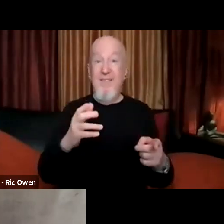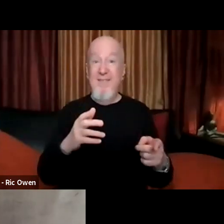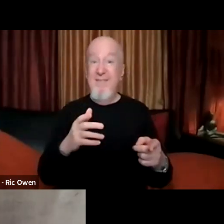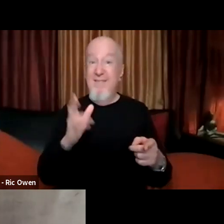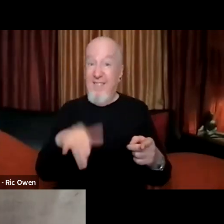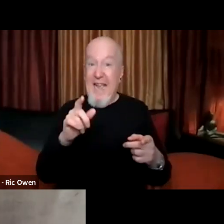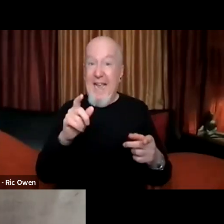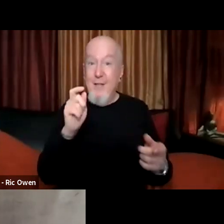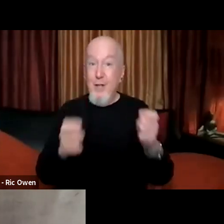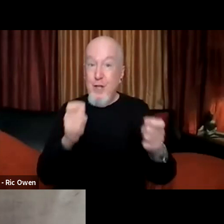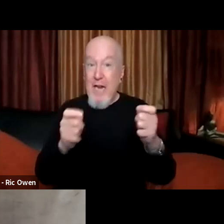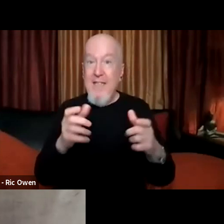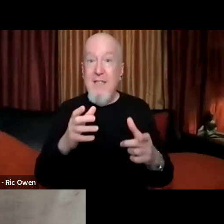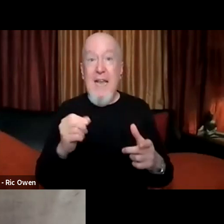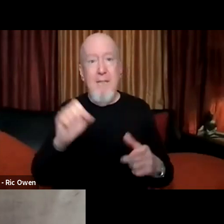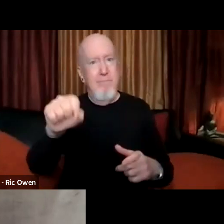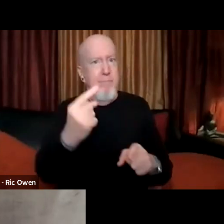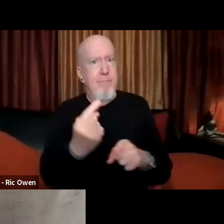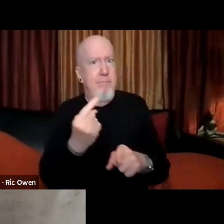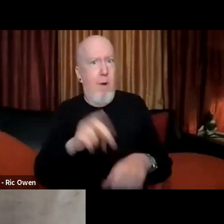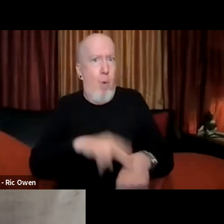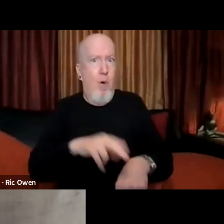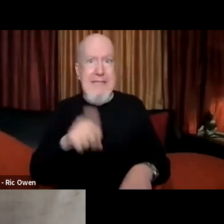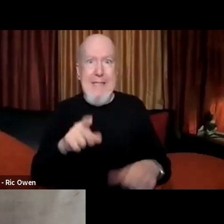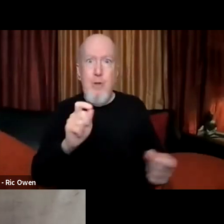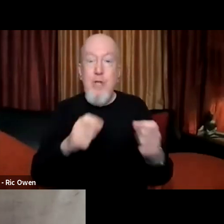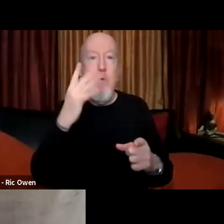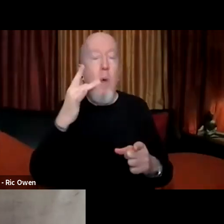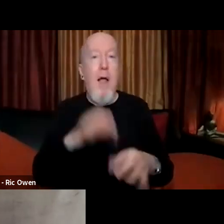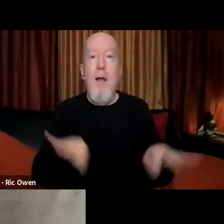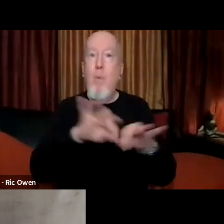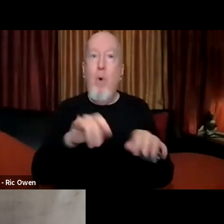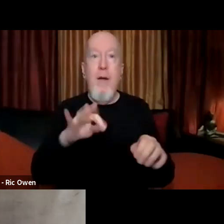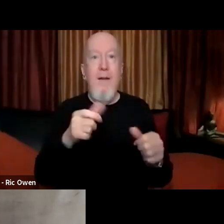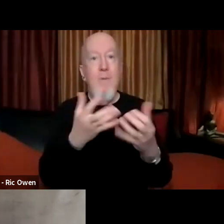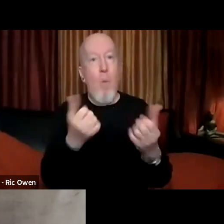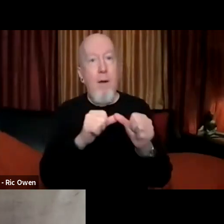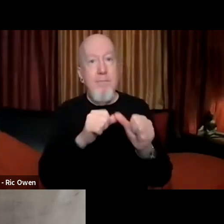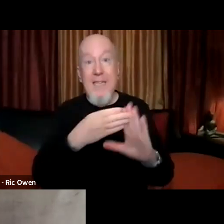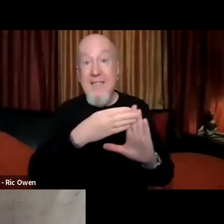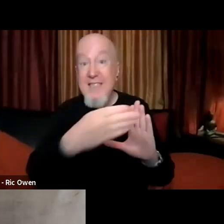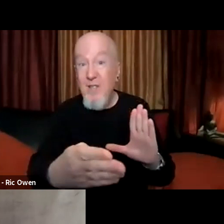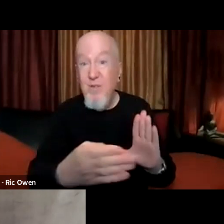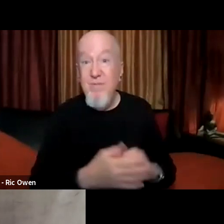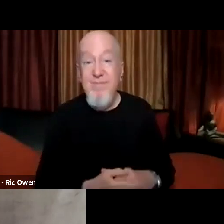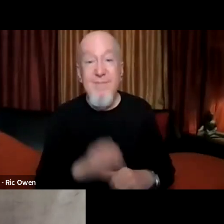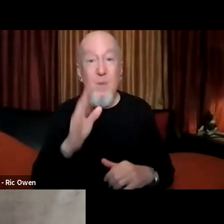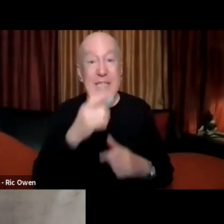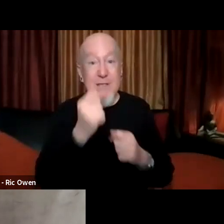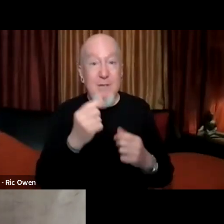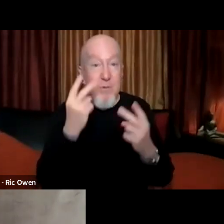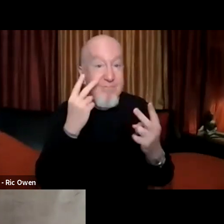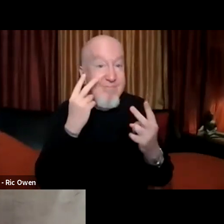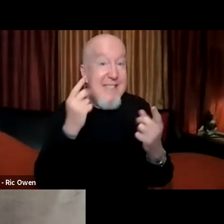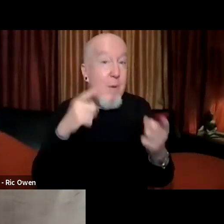changing and it needs to, in order to remain viable. Um, so it'll be interesting to see what